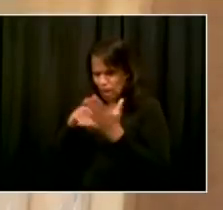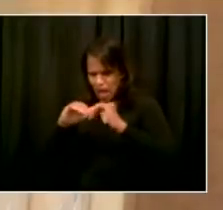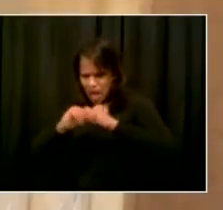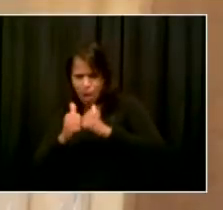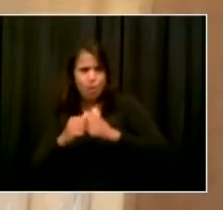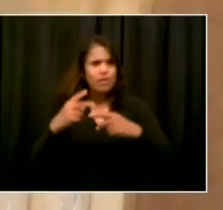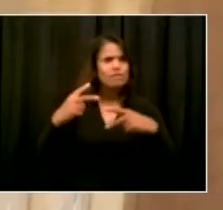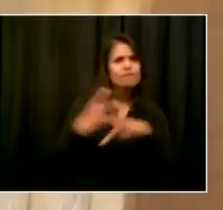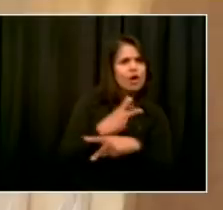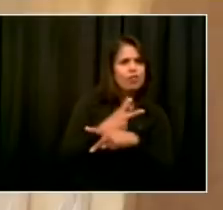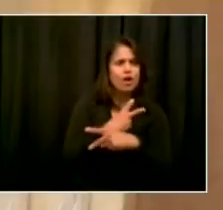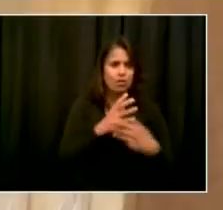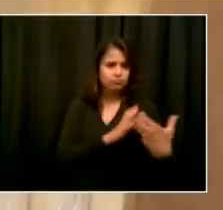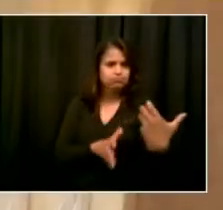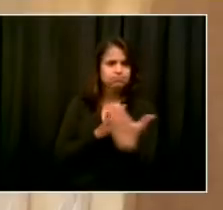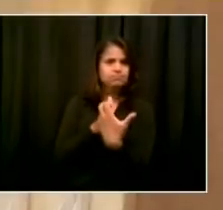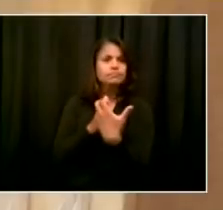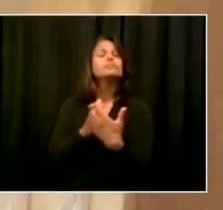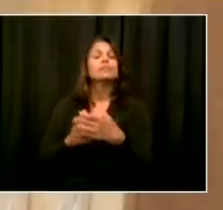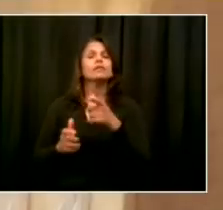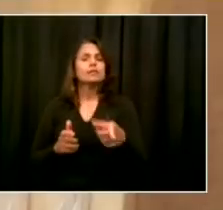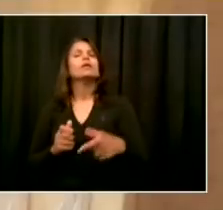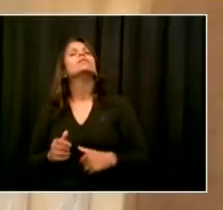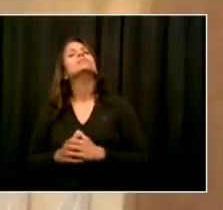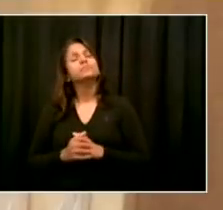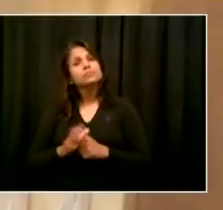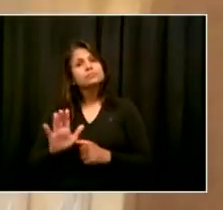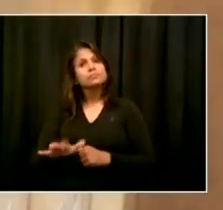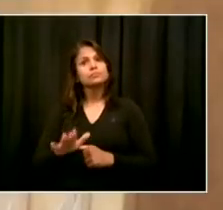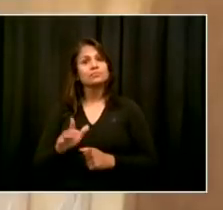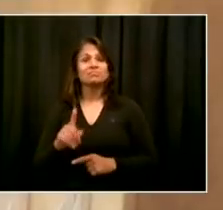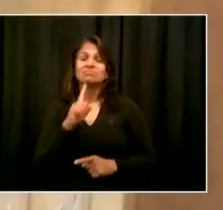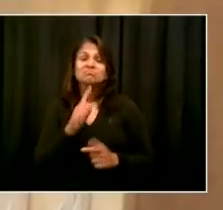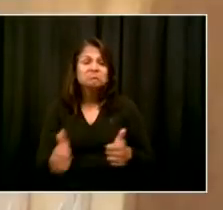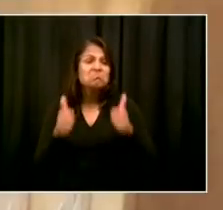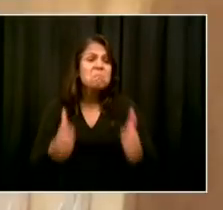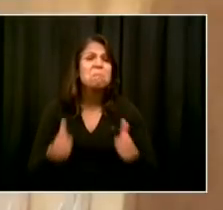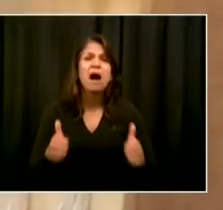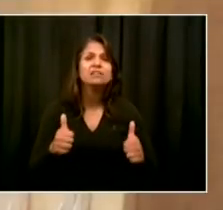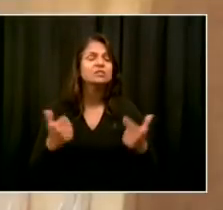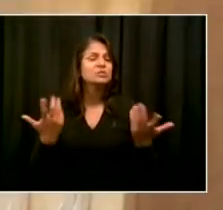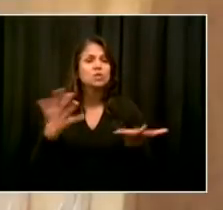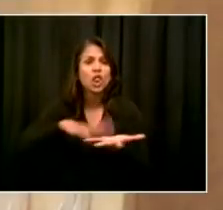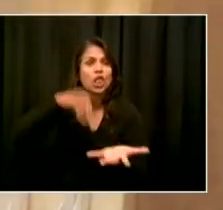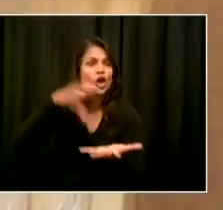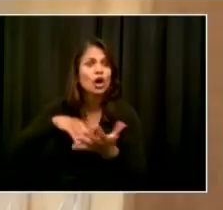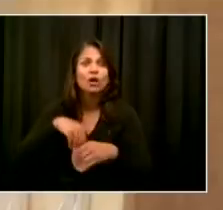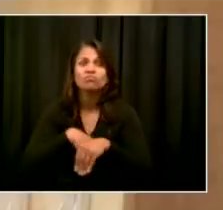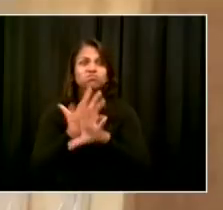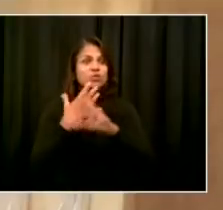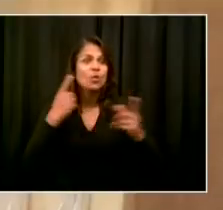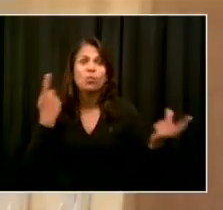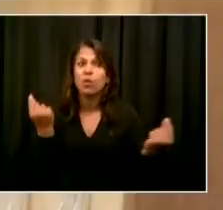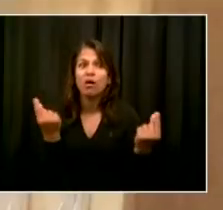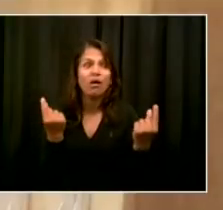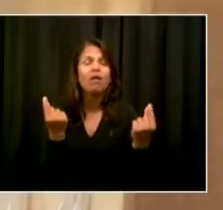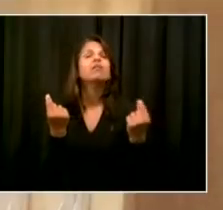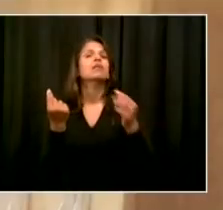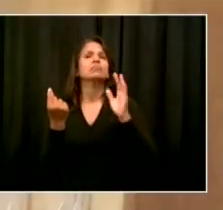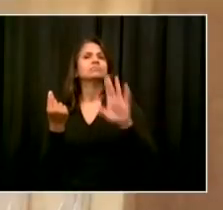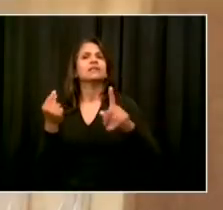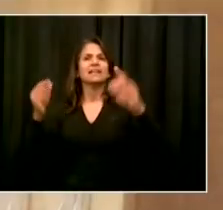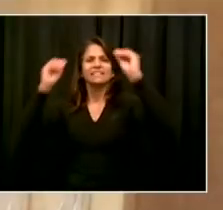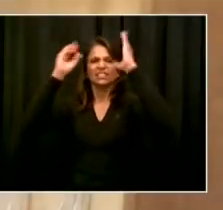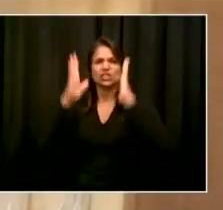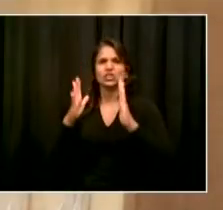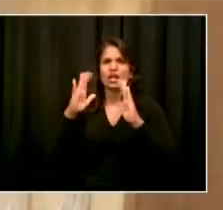experience is where you have a well-trained, caring teacher in the presence of students so that you have that back and forth. You can clarify.